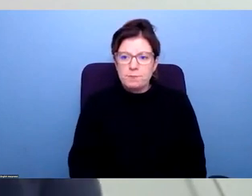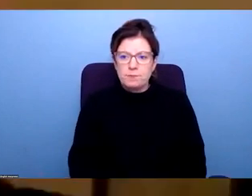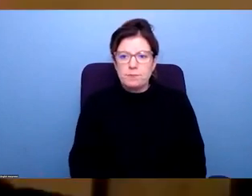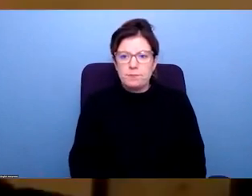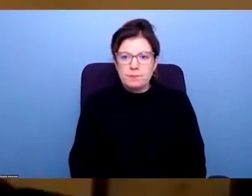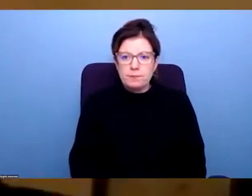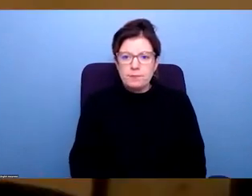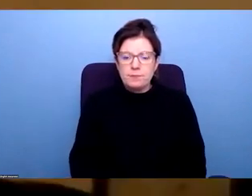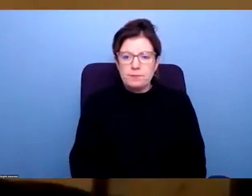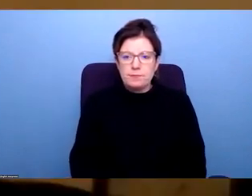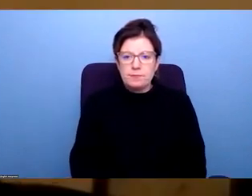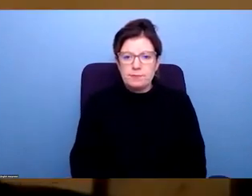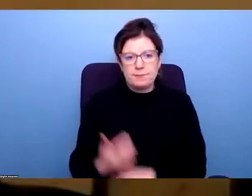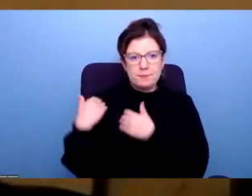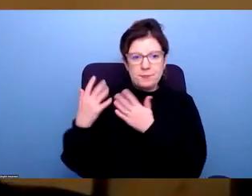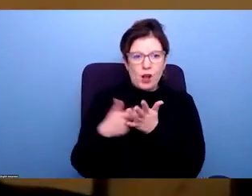Thanks, Cameron. Thanks,